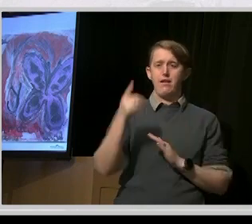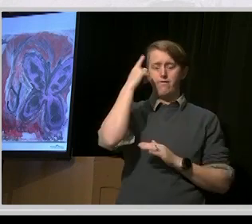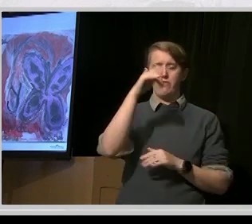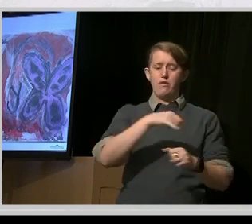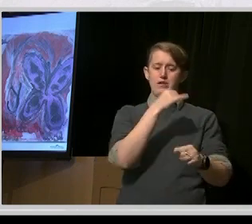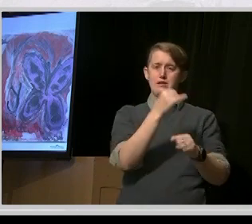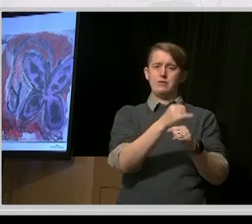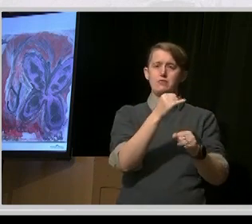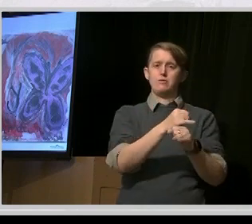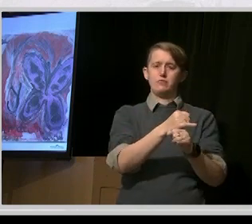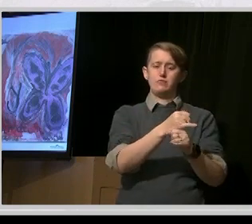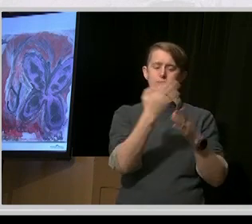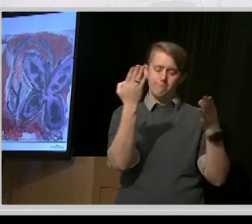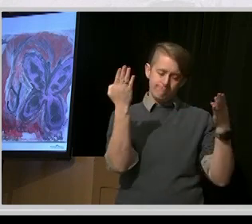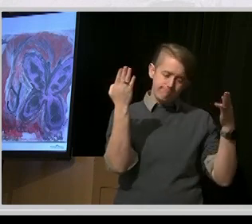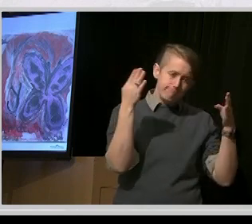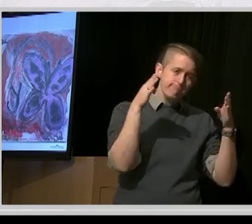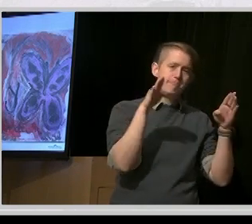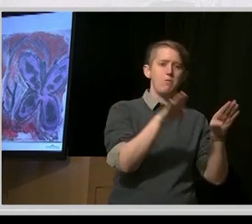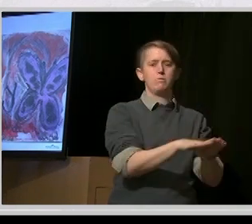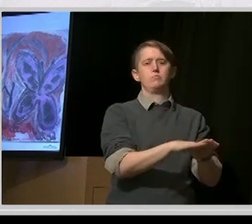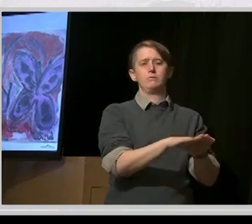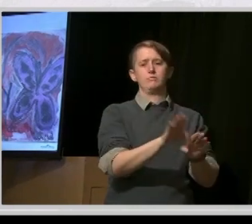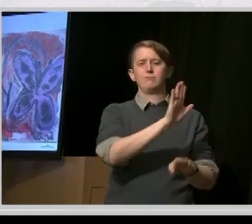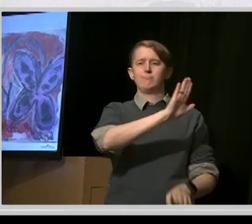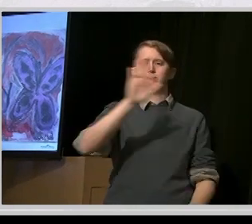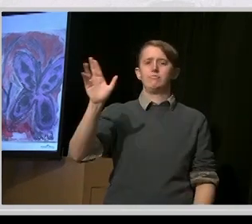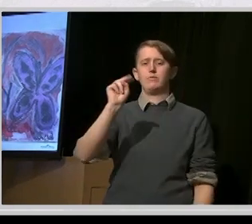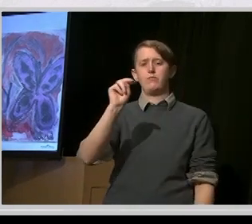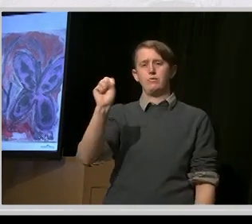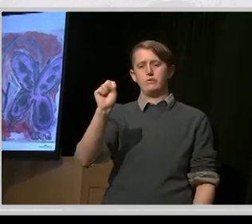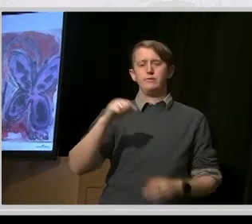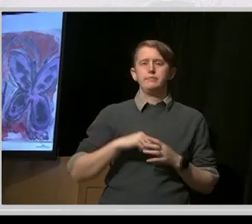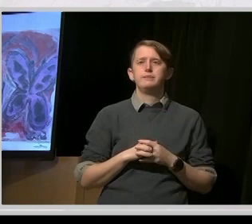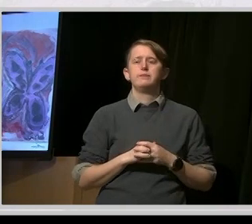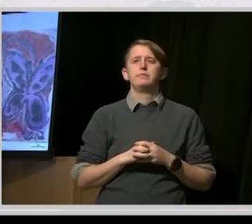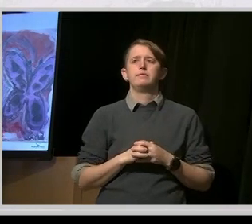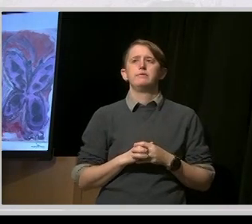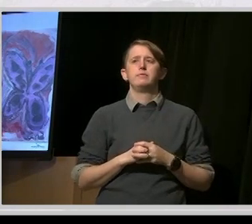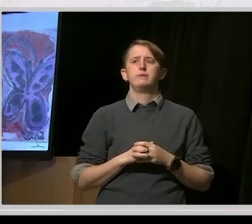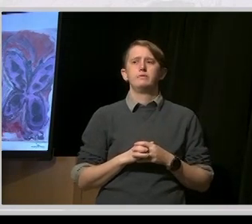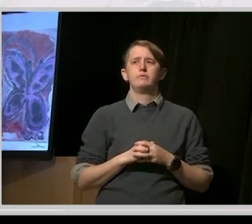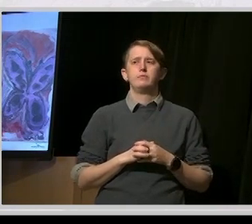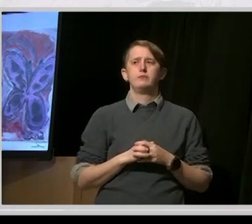We've had these talks before, and people are